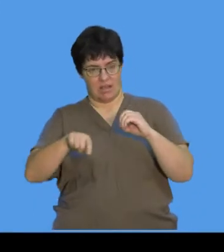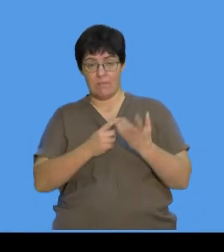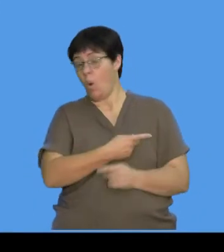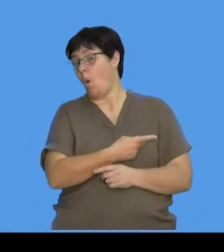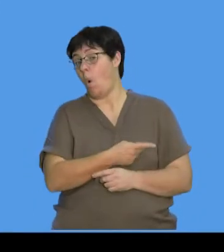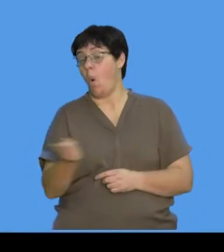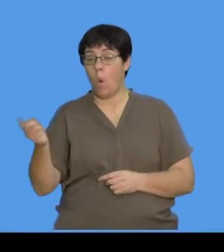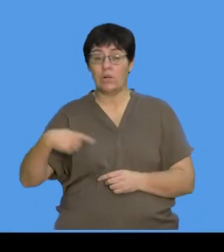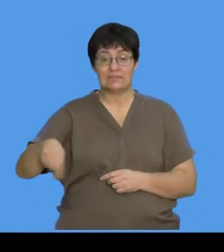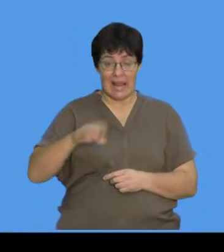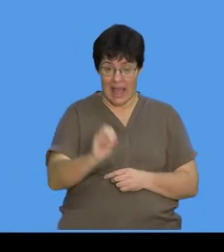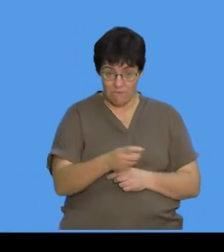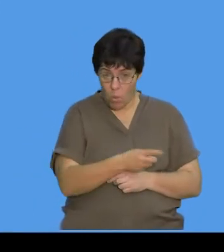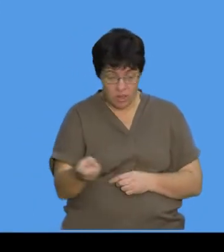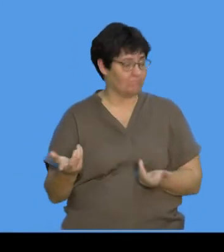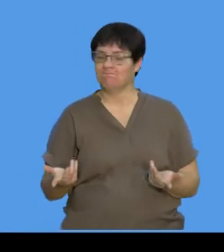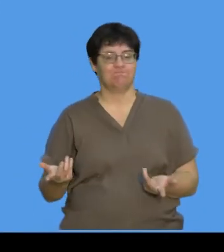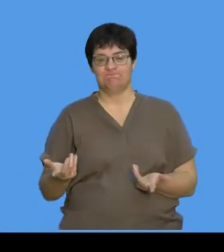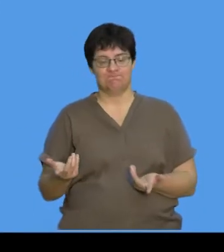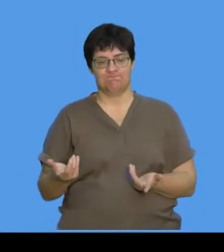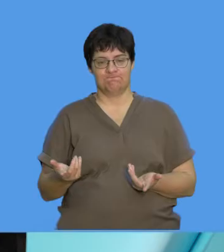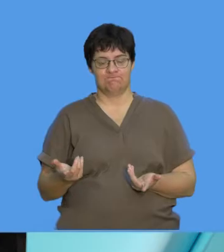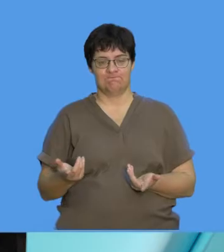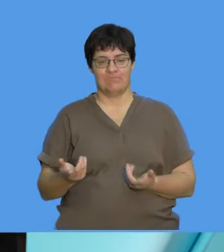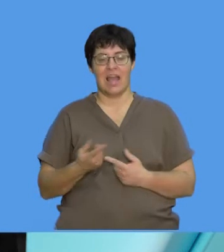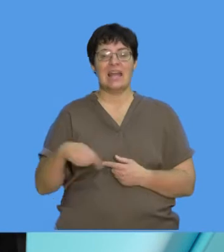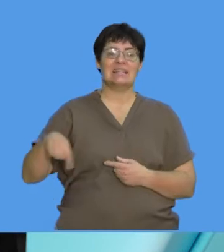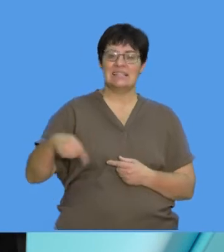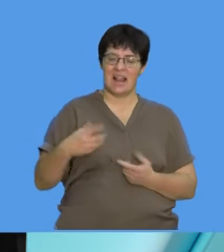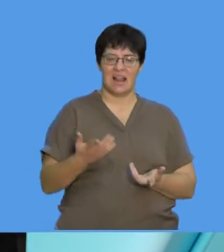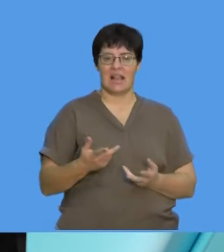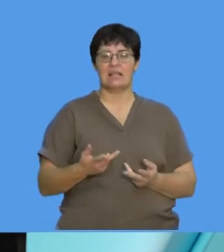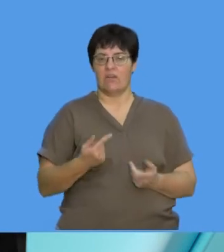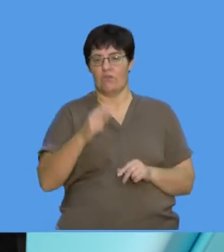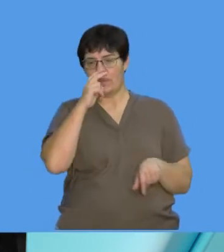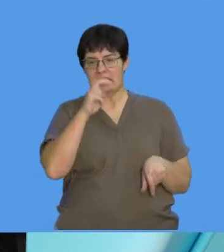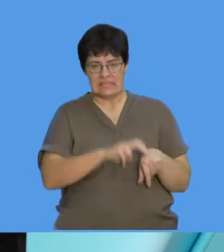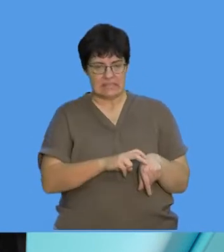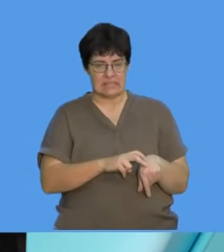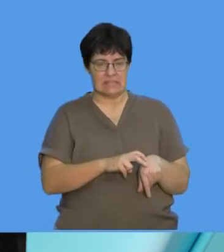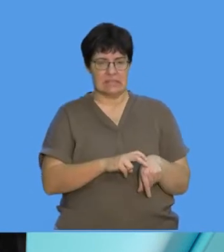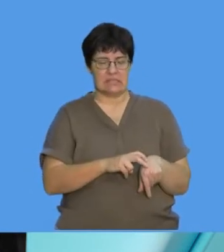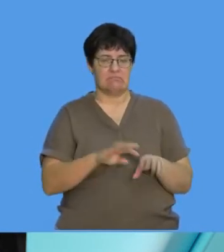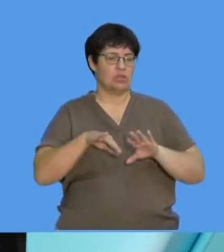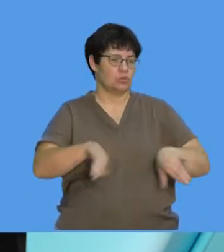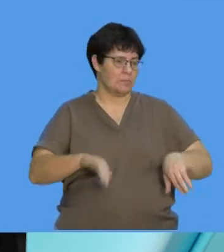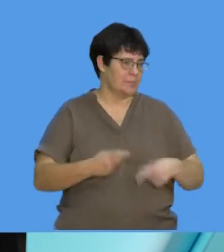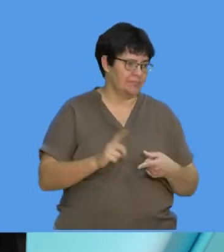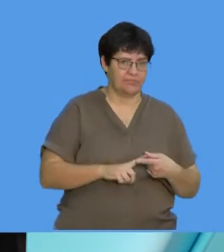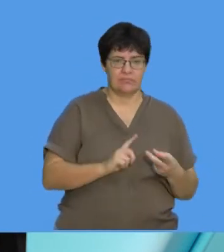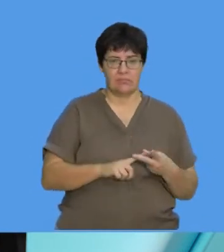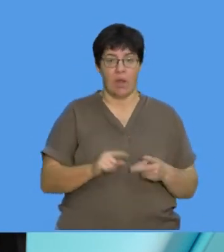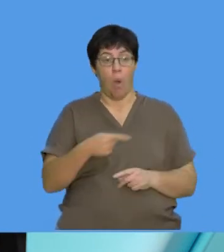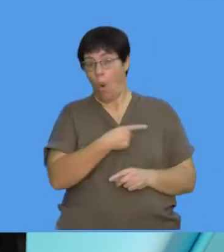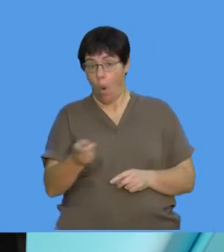Not all bacteria have tails. Okay, a tail is there if it needs to swim, and not all